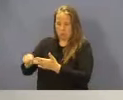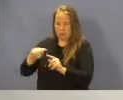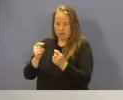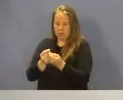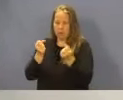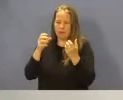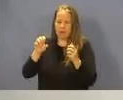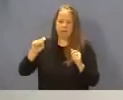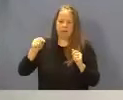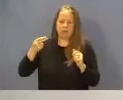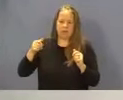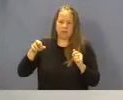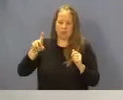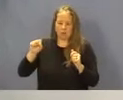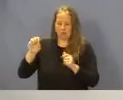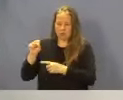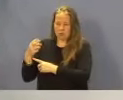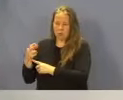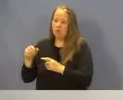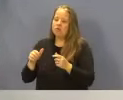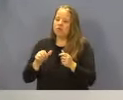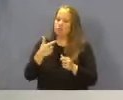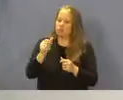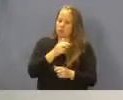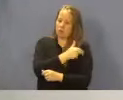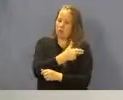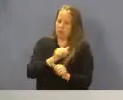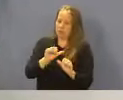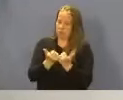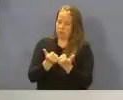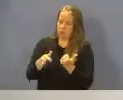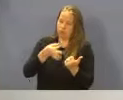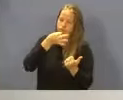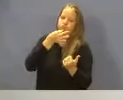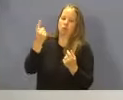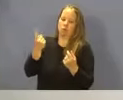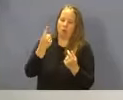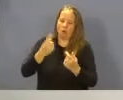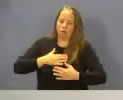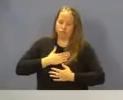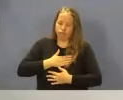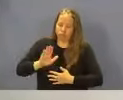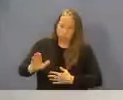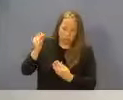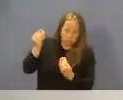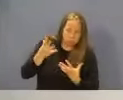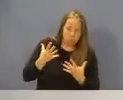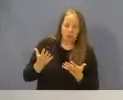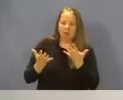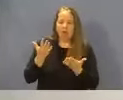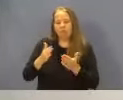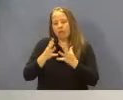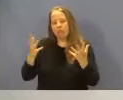stakeholders out there, namely the Georgia Hospital Association, whose expertise is always appreciated there. So a lot of dialogue